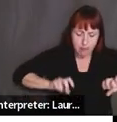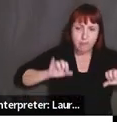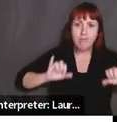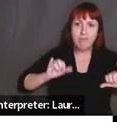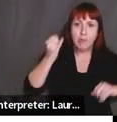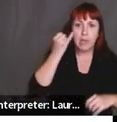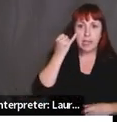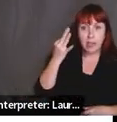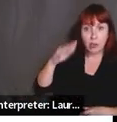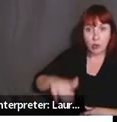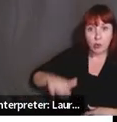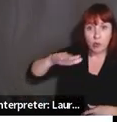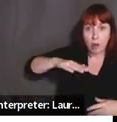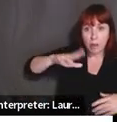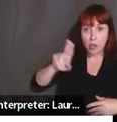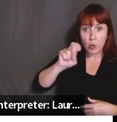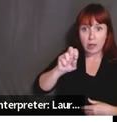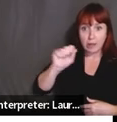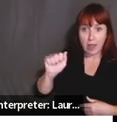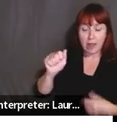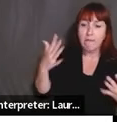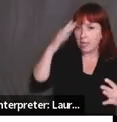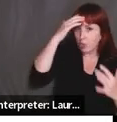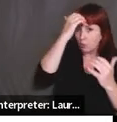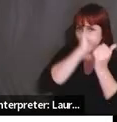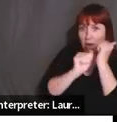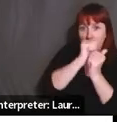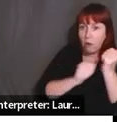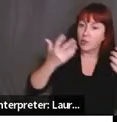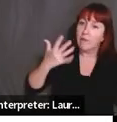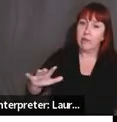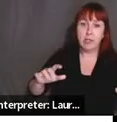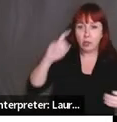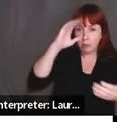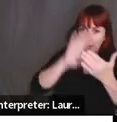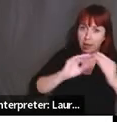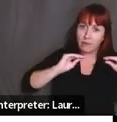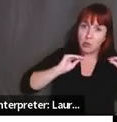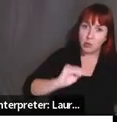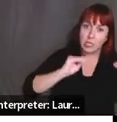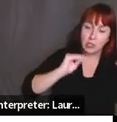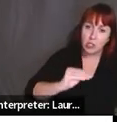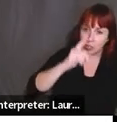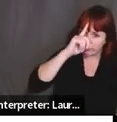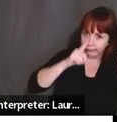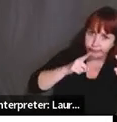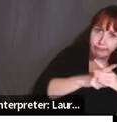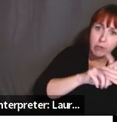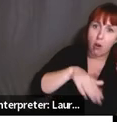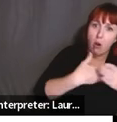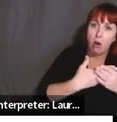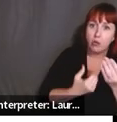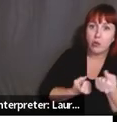up in the United States, you have been brainwashing to be living all those epistemologies that support white supremacy.